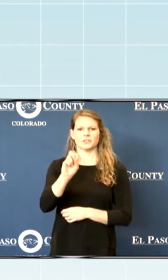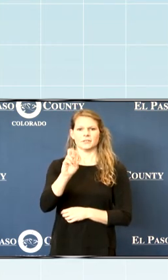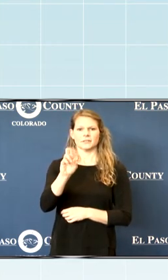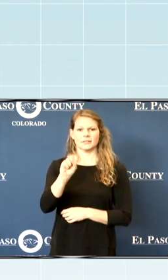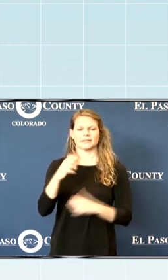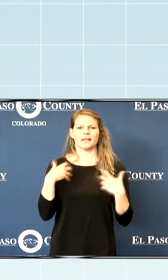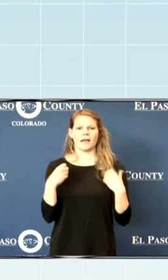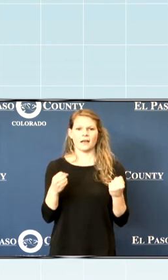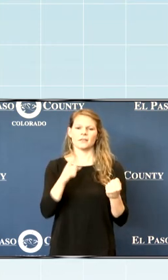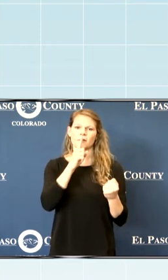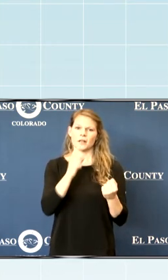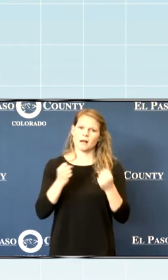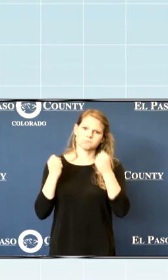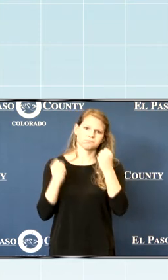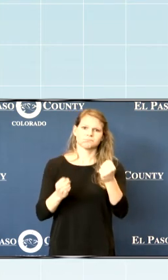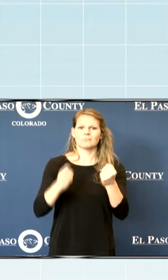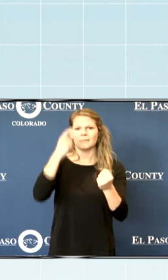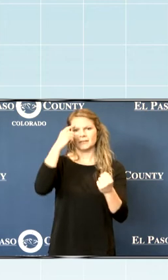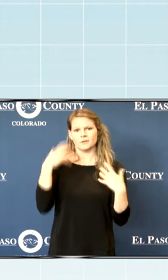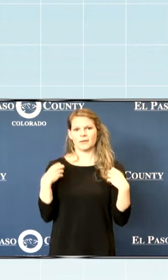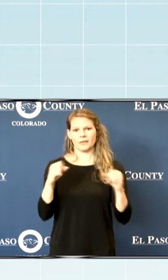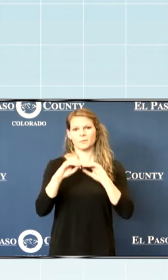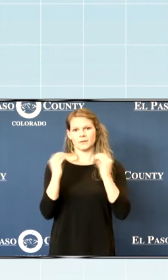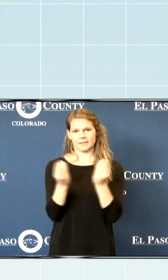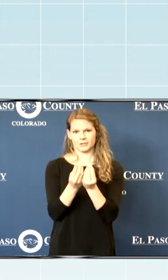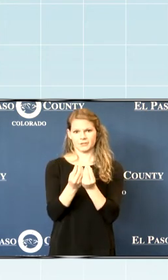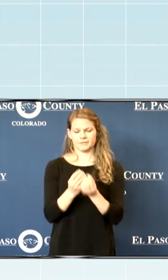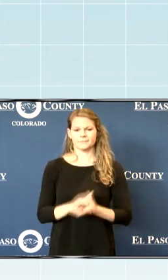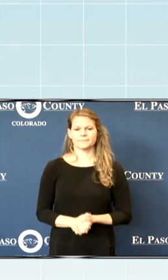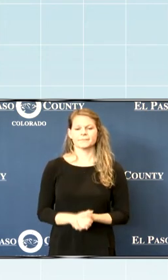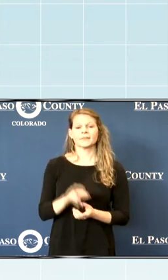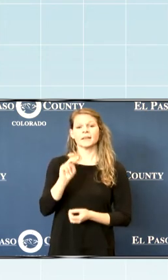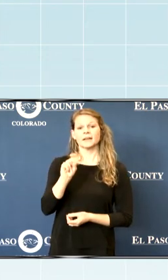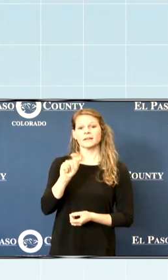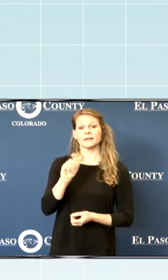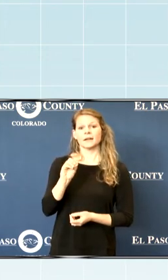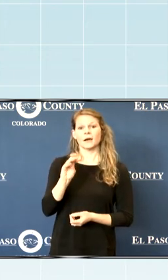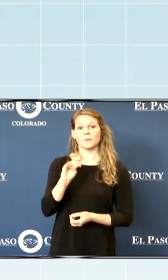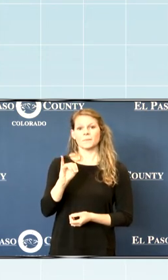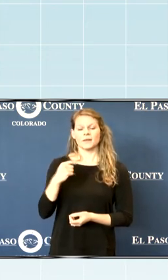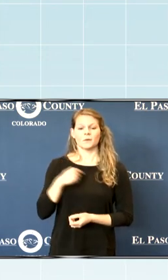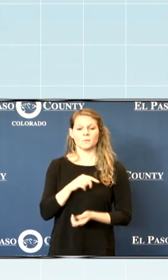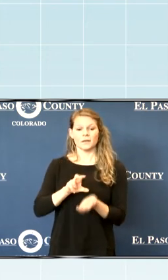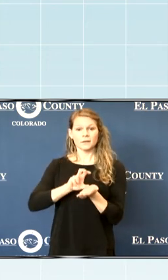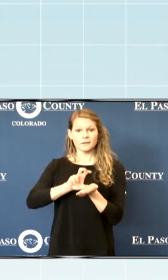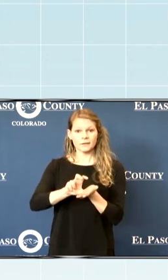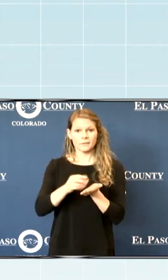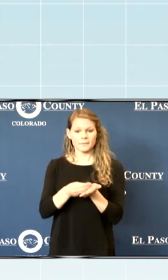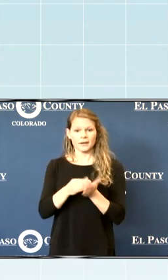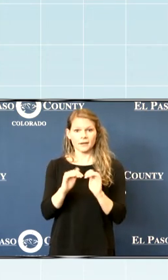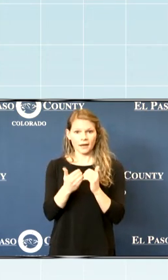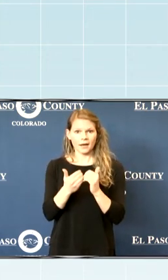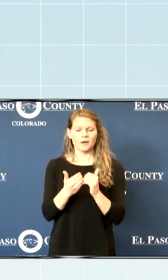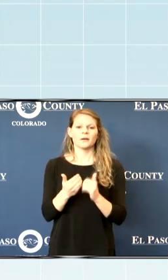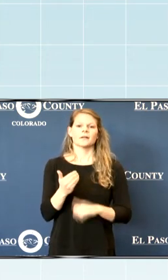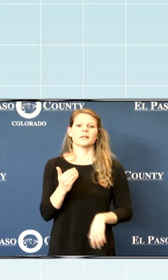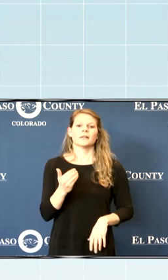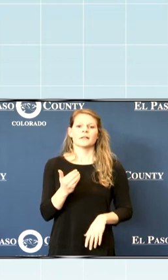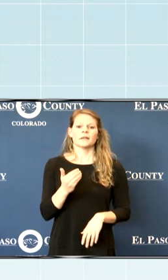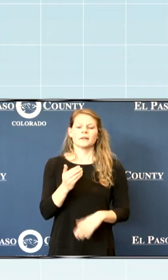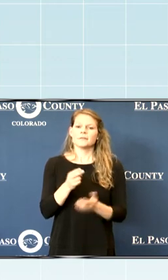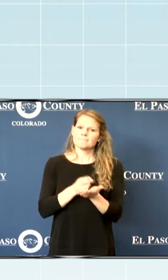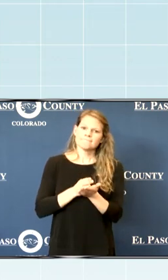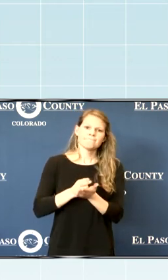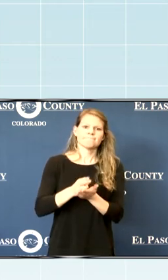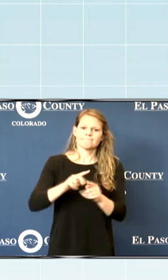powerful mental health organization. At NAMI, we'll be investing ARPA funds into strengthening our no-cost peer-based work